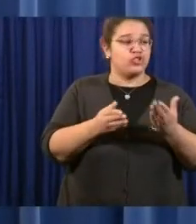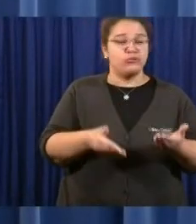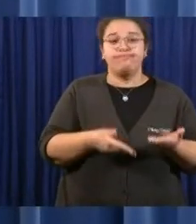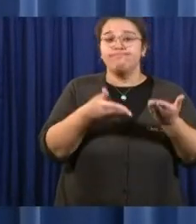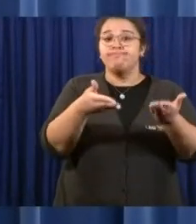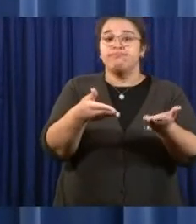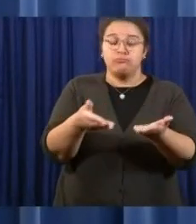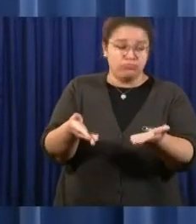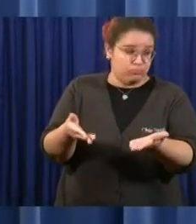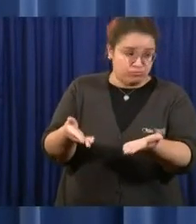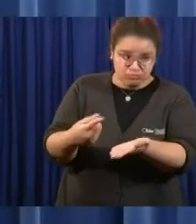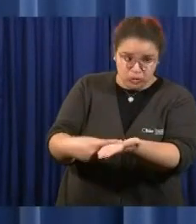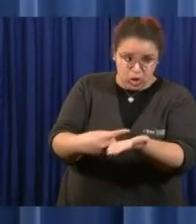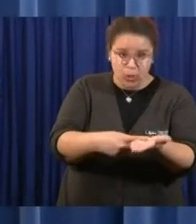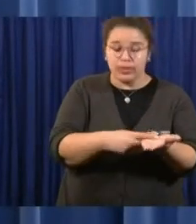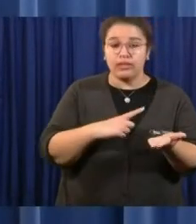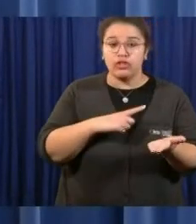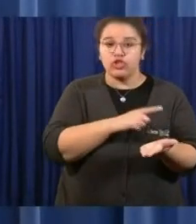deeper cuts? Thank you.